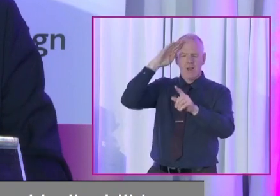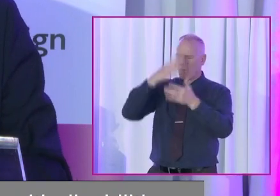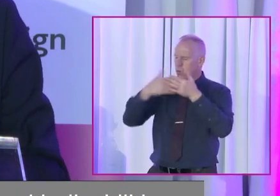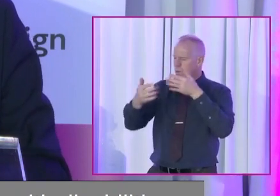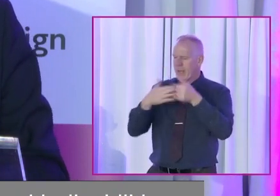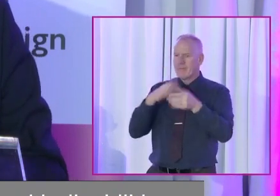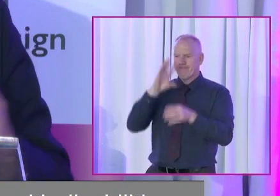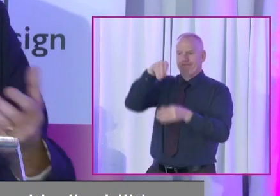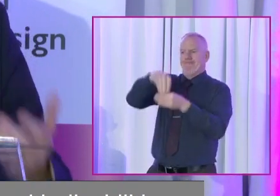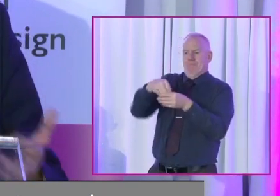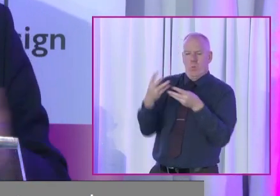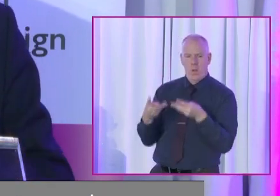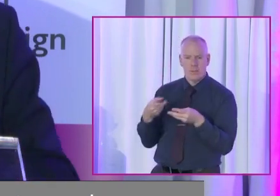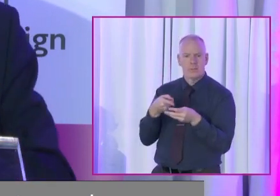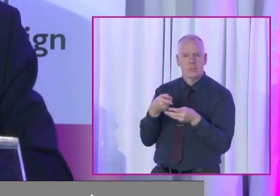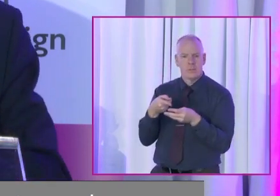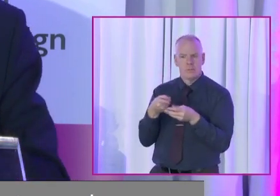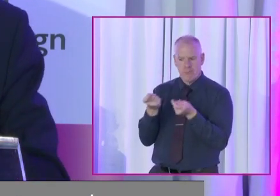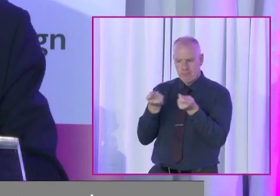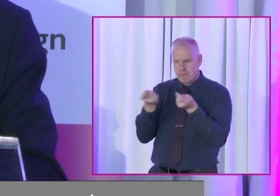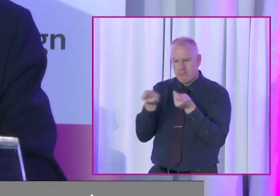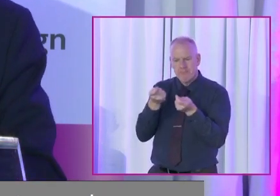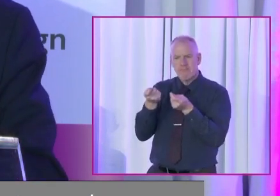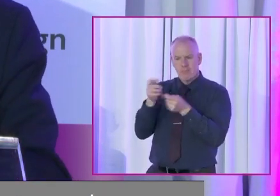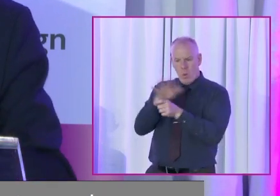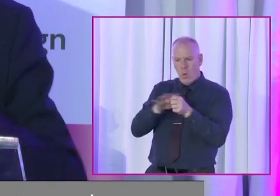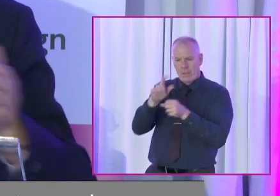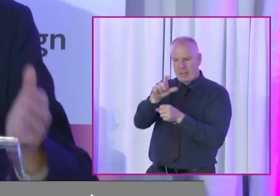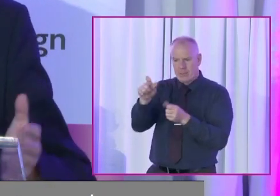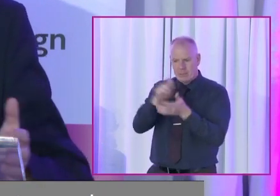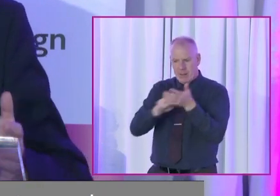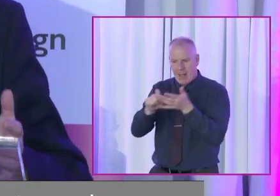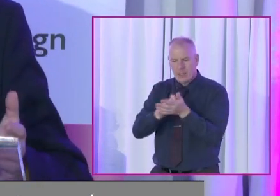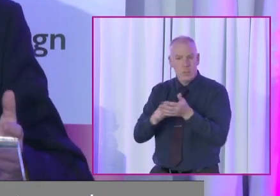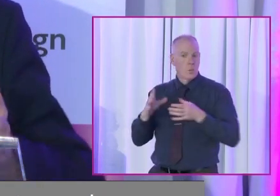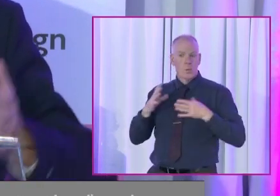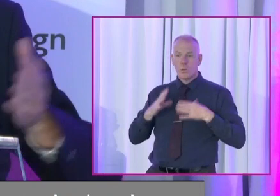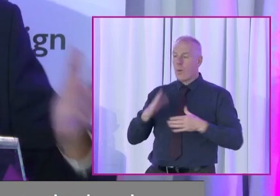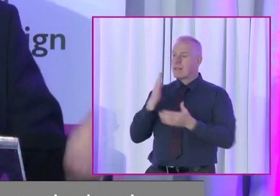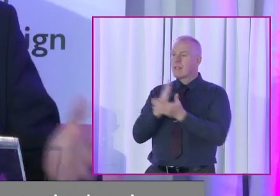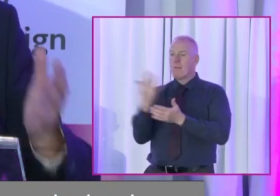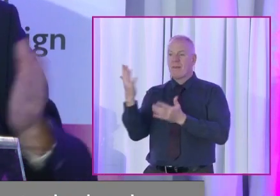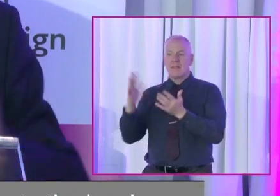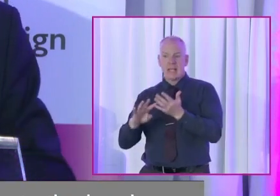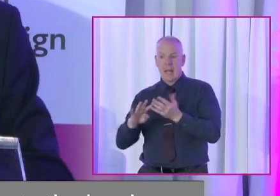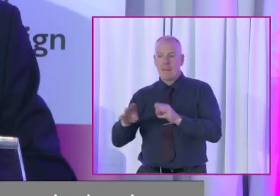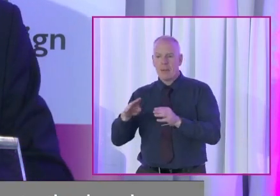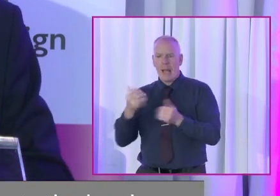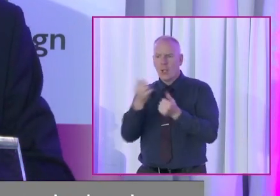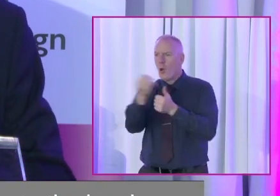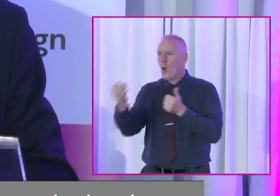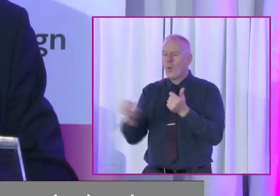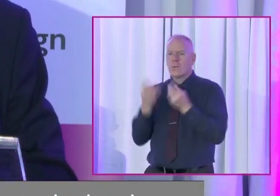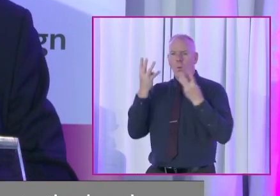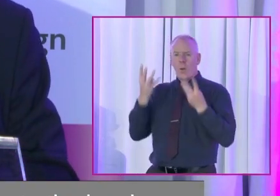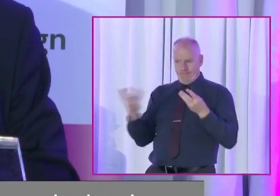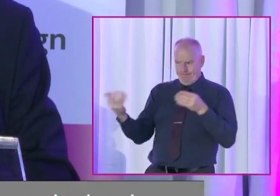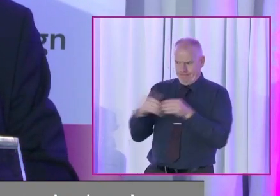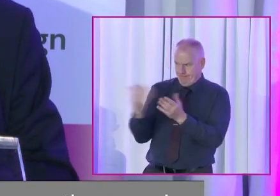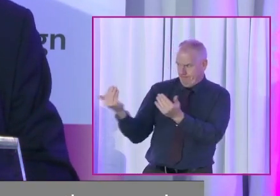committed to getting involved in the run-ups of local elections. And we don't want to stop at 59 any other people that are interested.